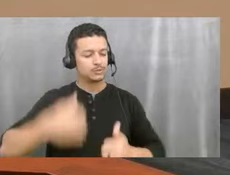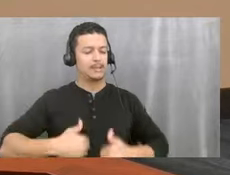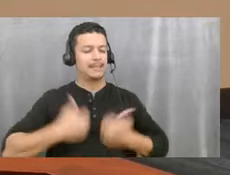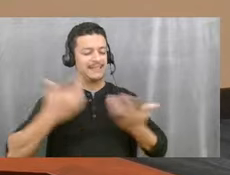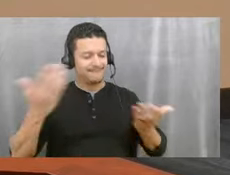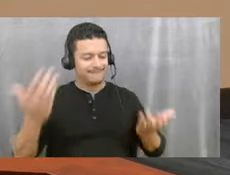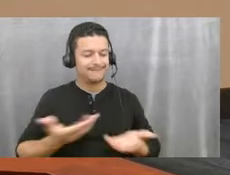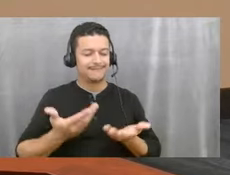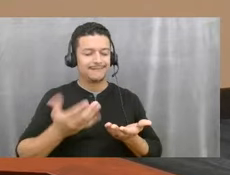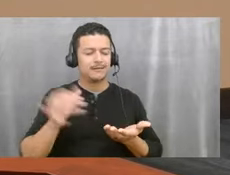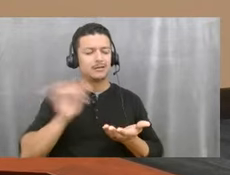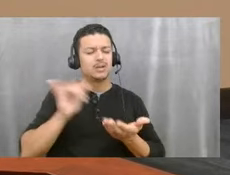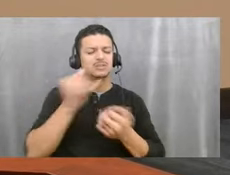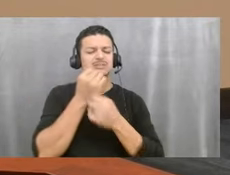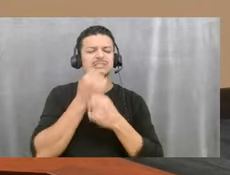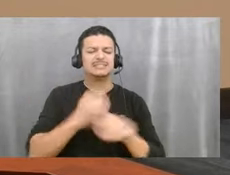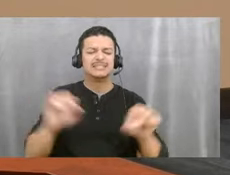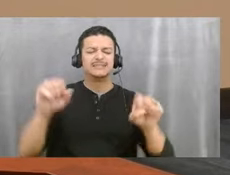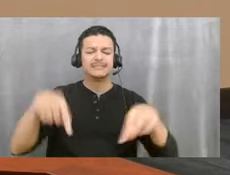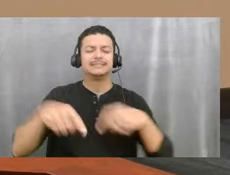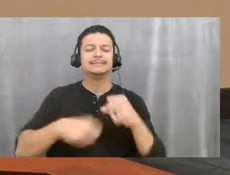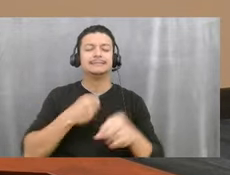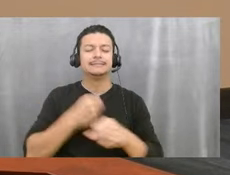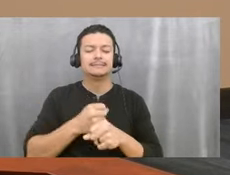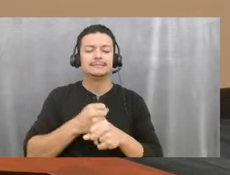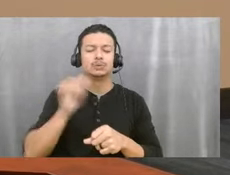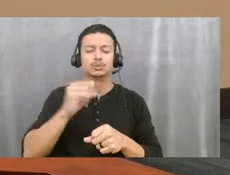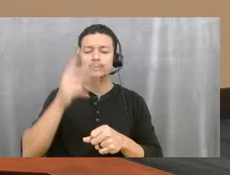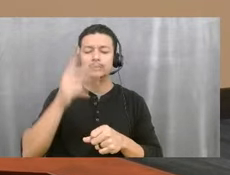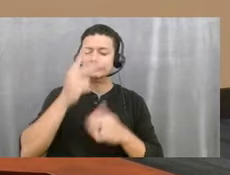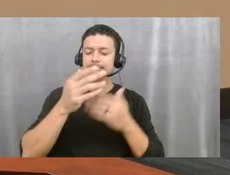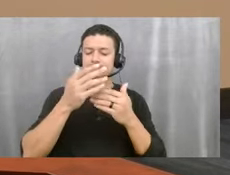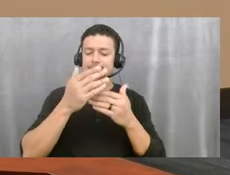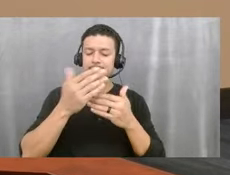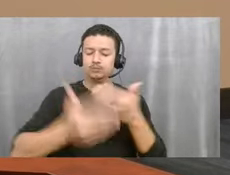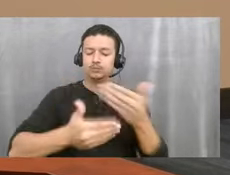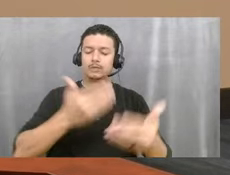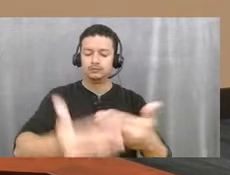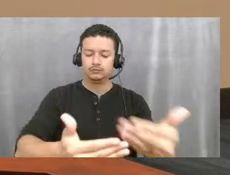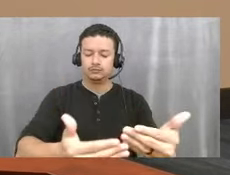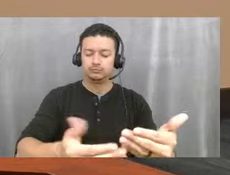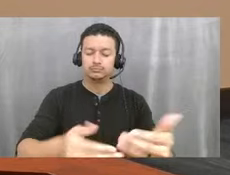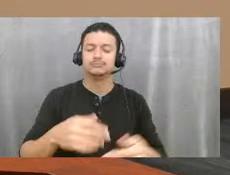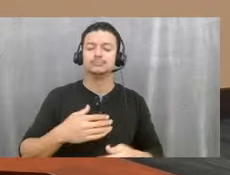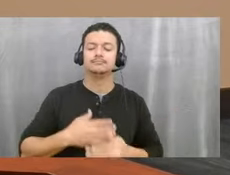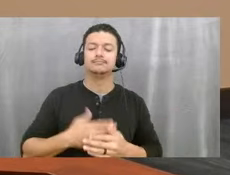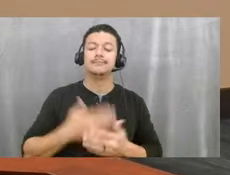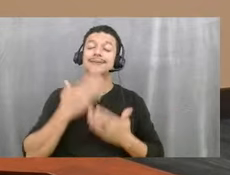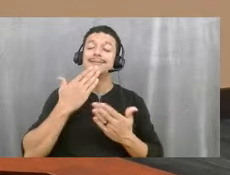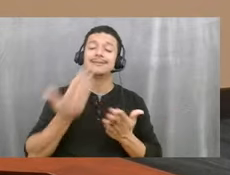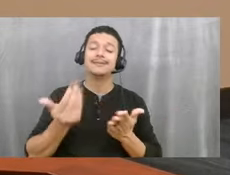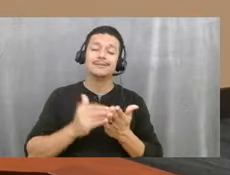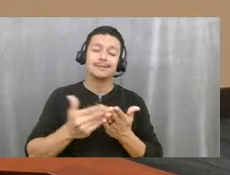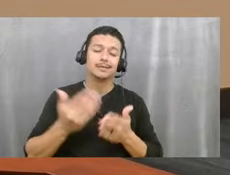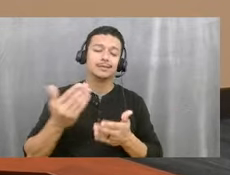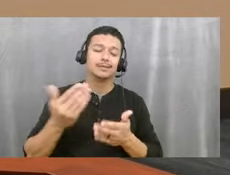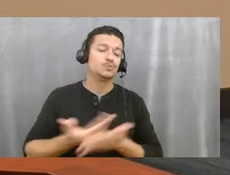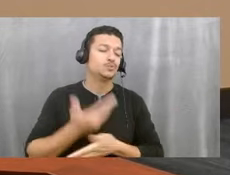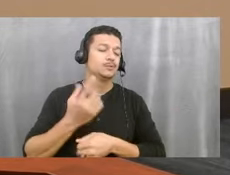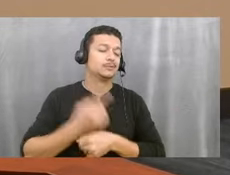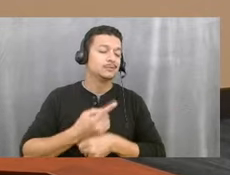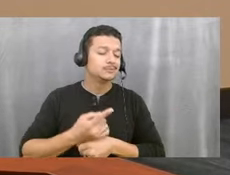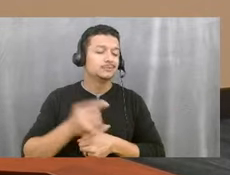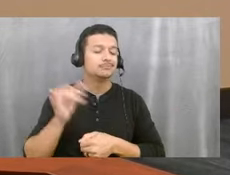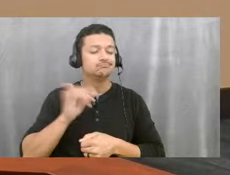overall safety this year, and we would see progress. We thank you again for allowing us to see another day. We thank you for the very